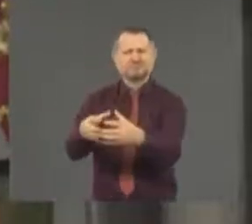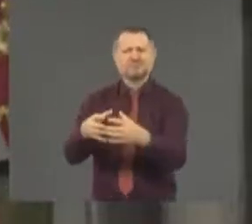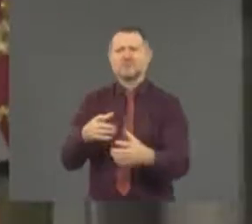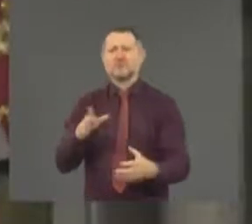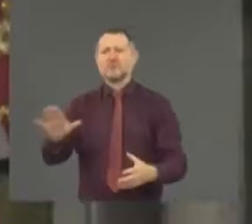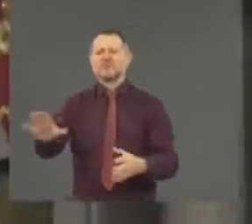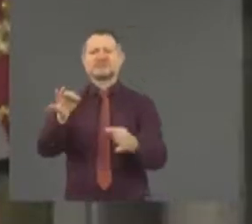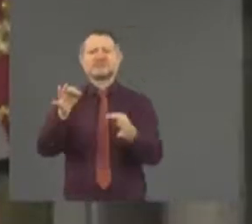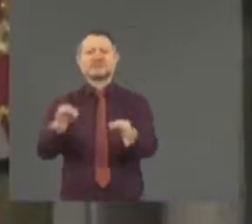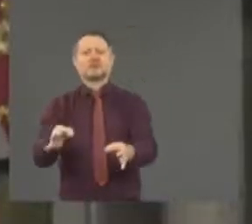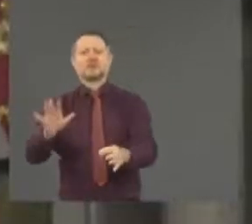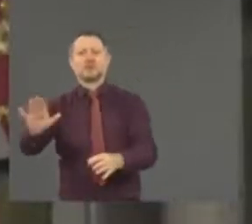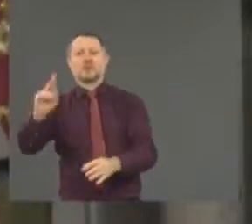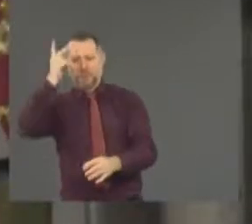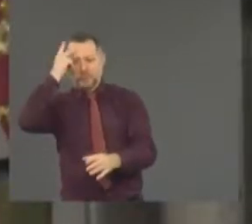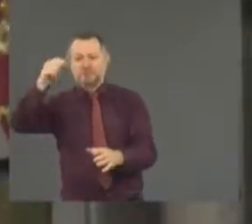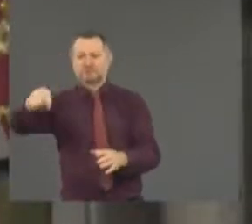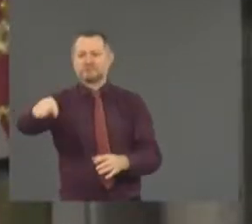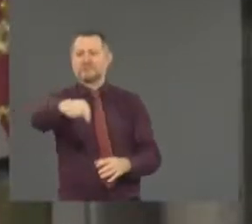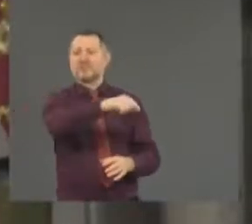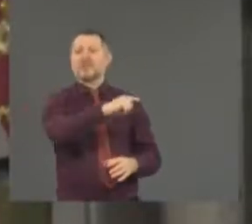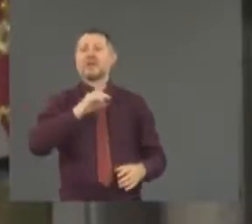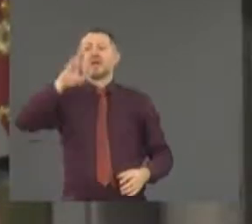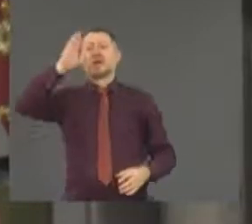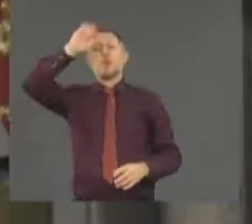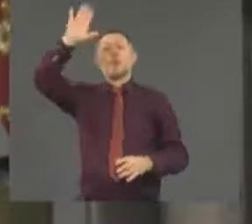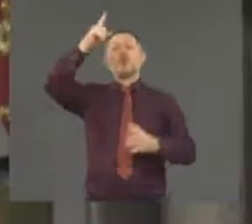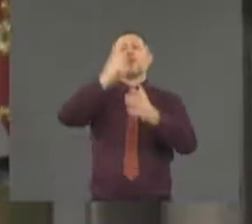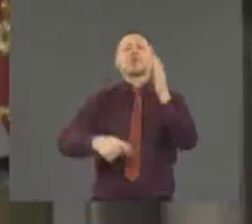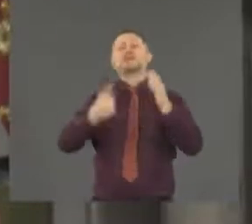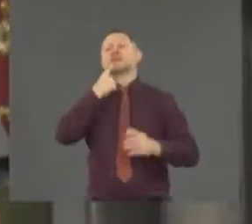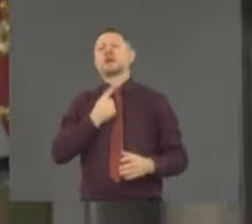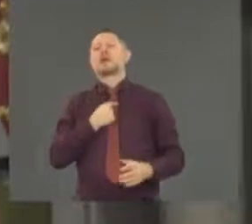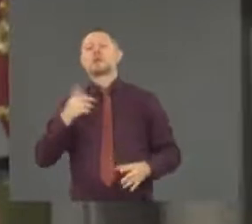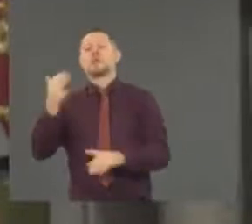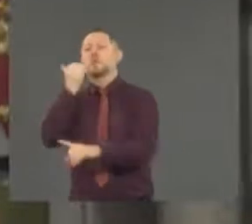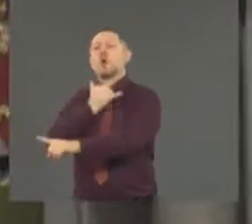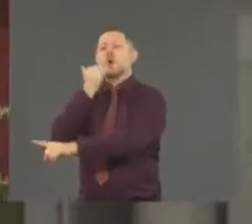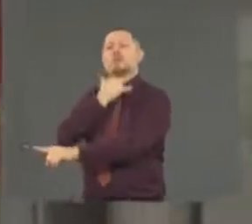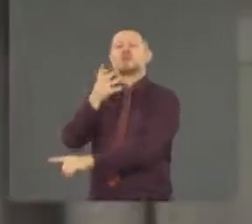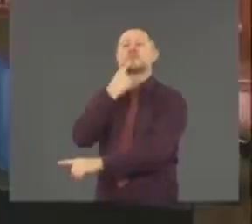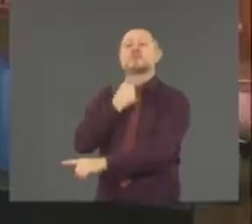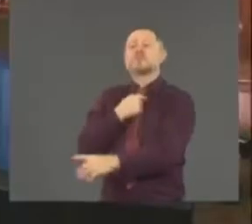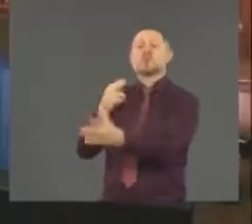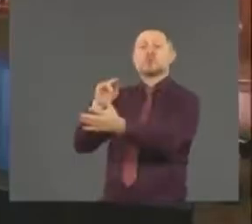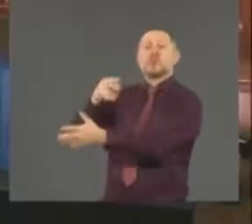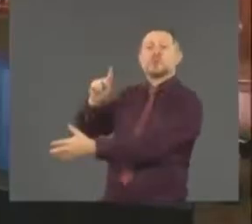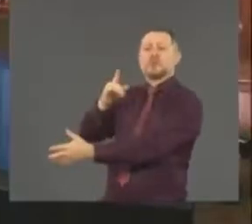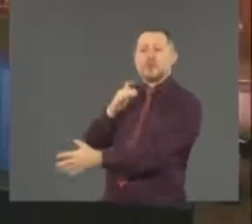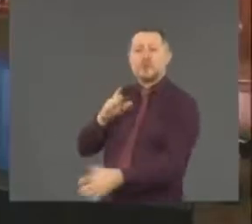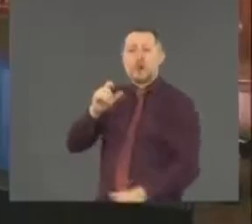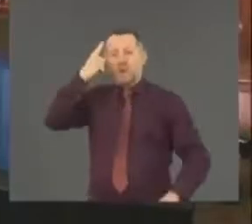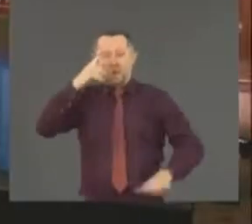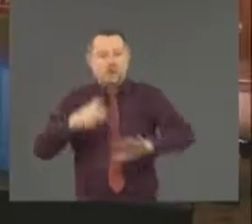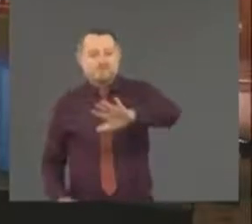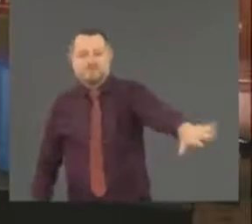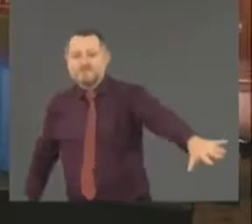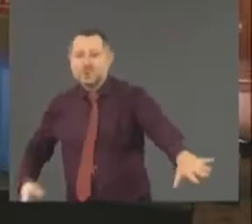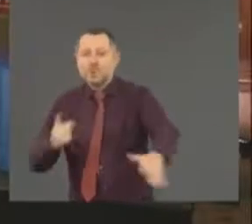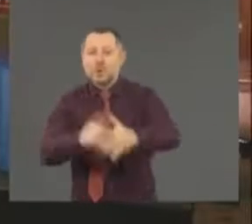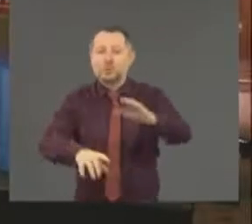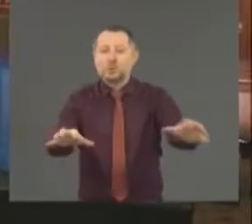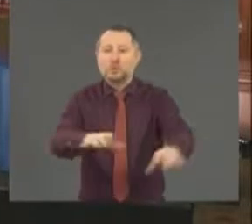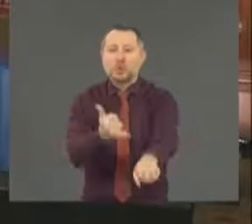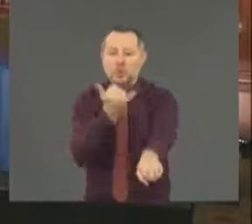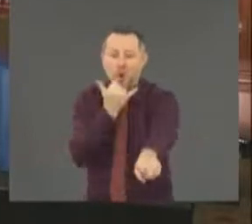political. I'm sorry to interrupt you. What are they doing wrong? What are they doing wrong is people were, it was